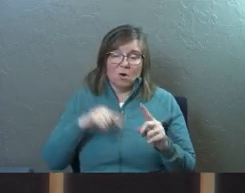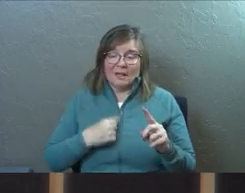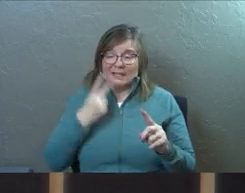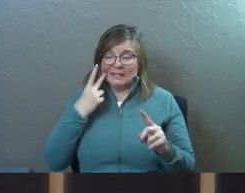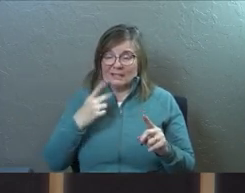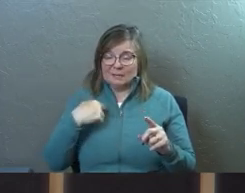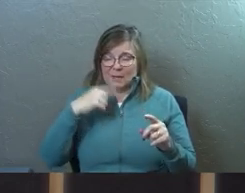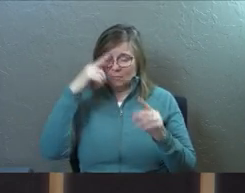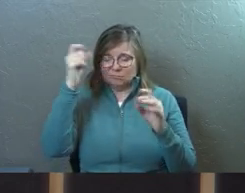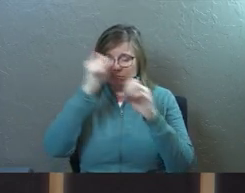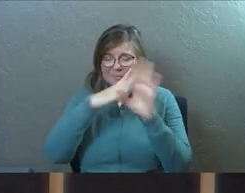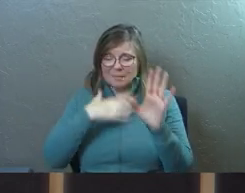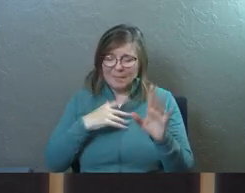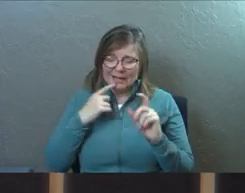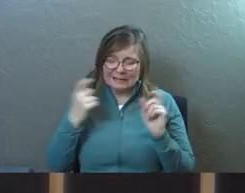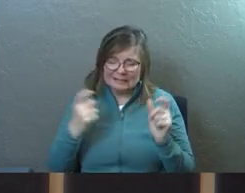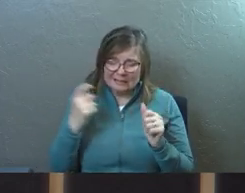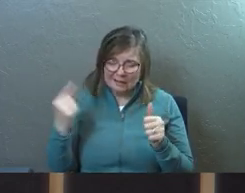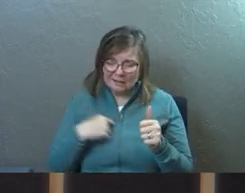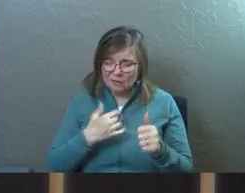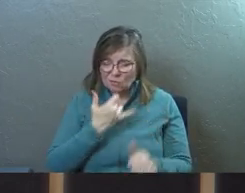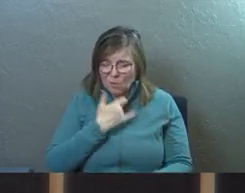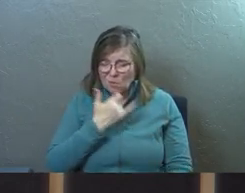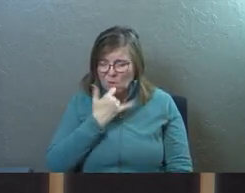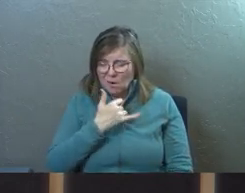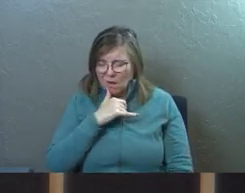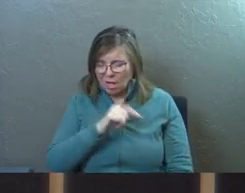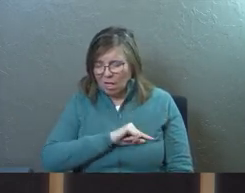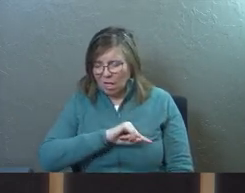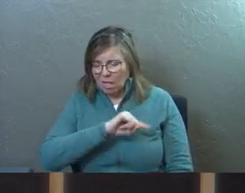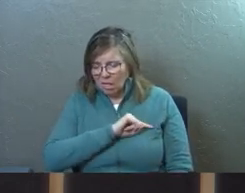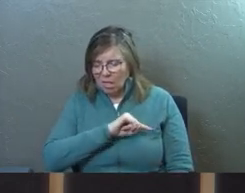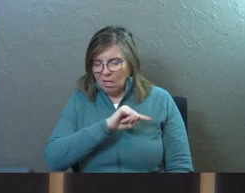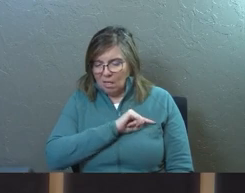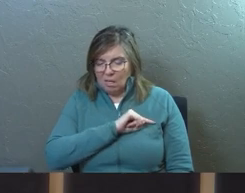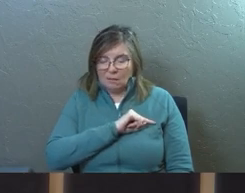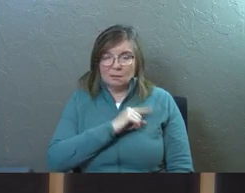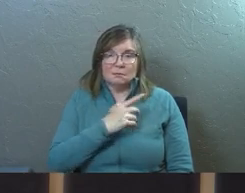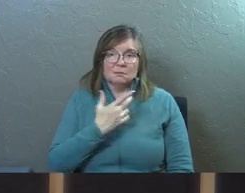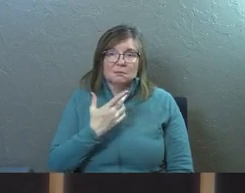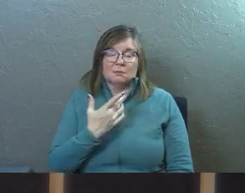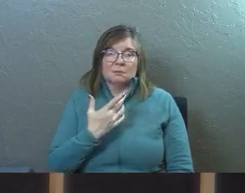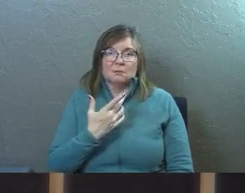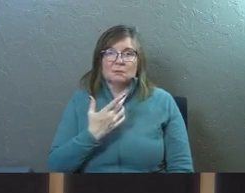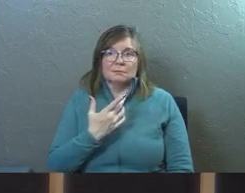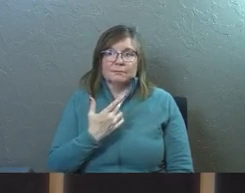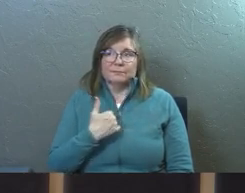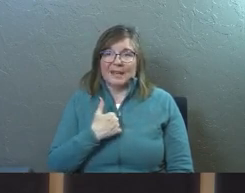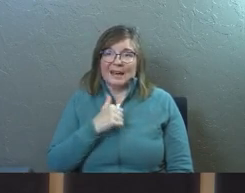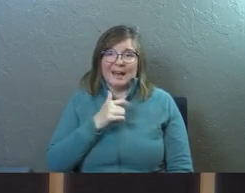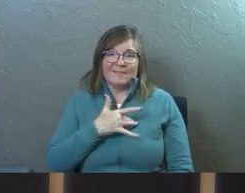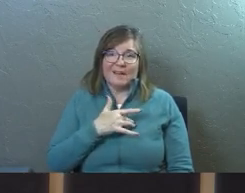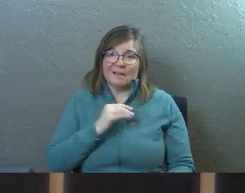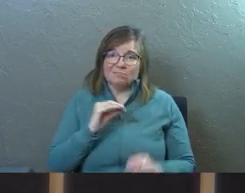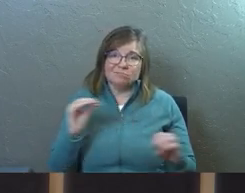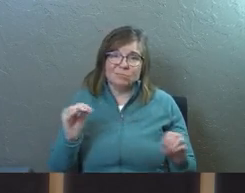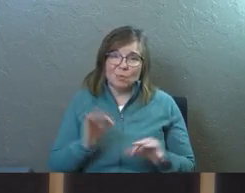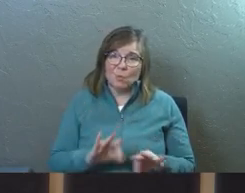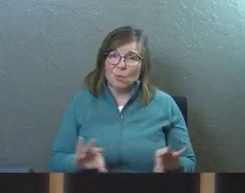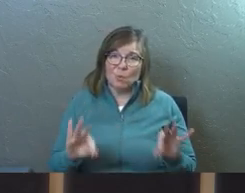I can see in my mind is my sin. And I felt so unworthy